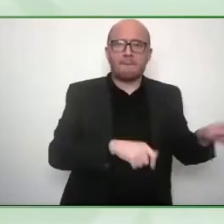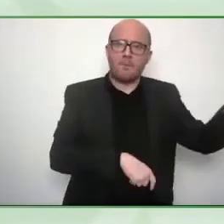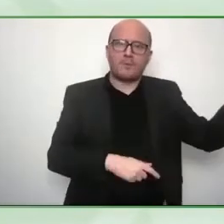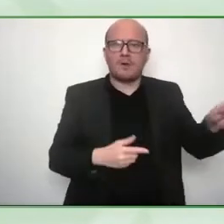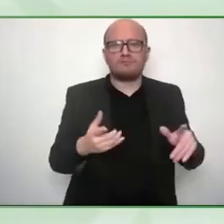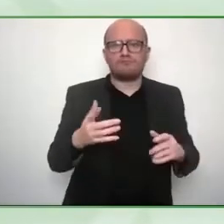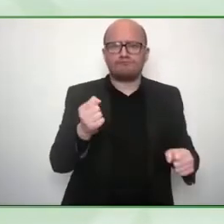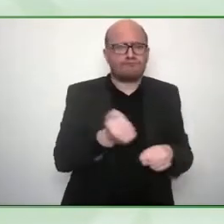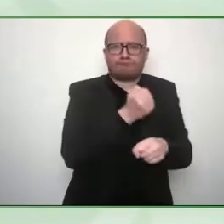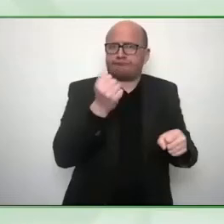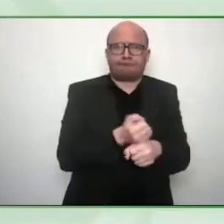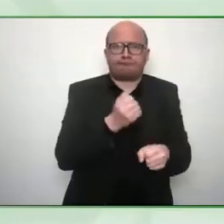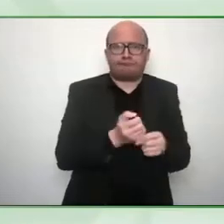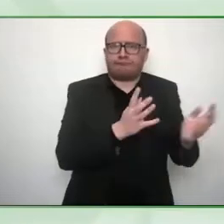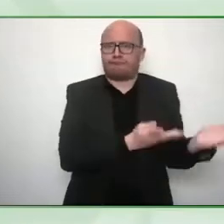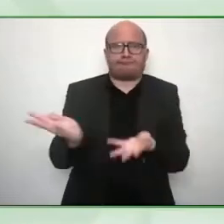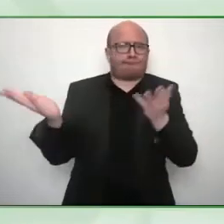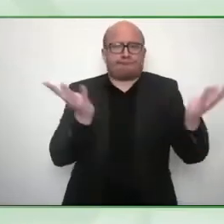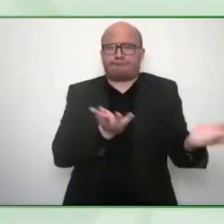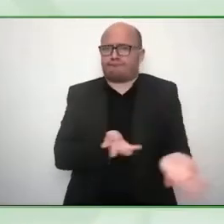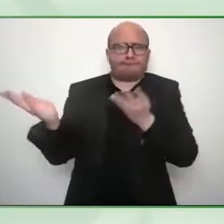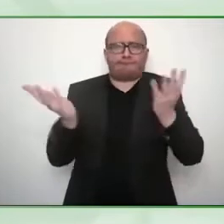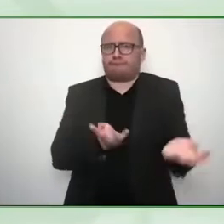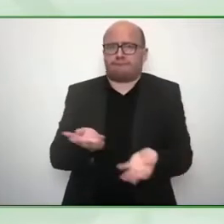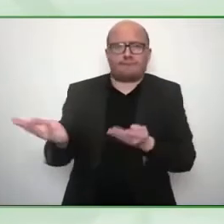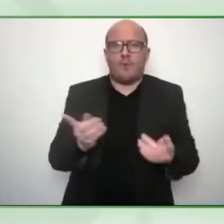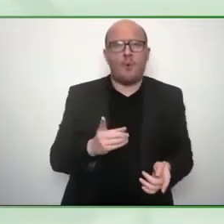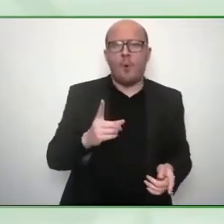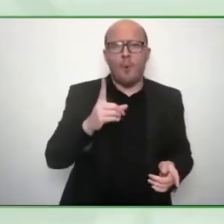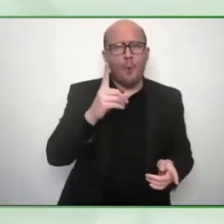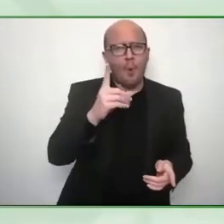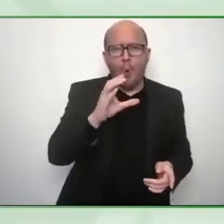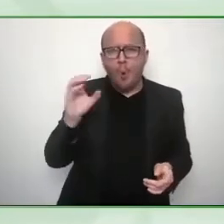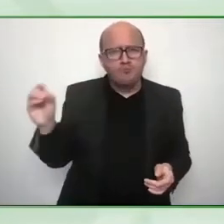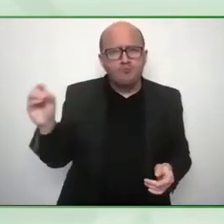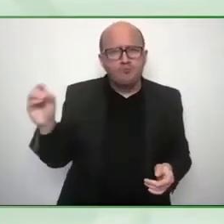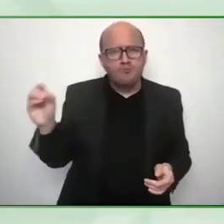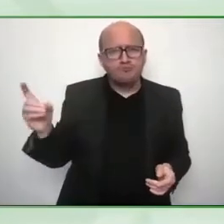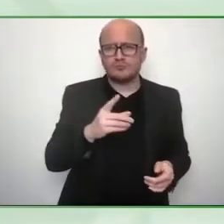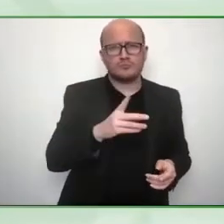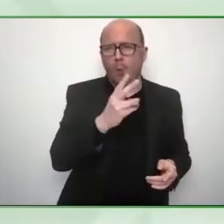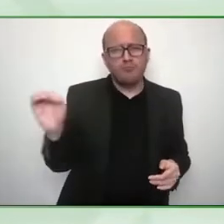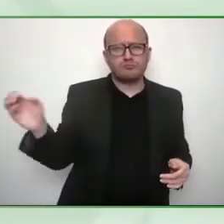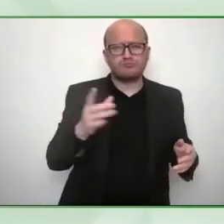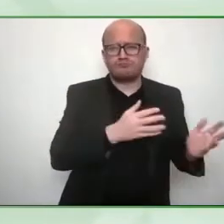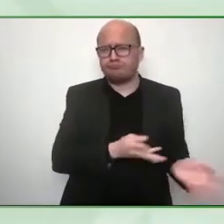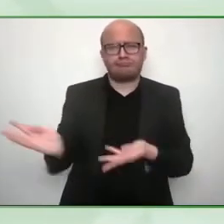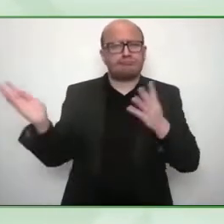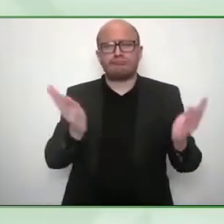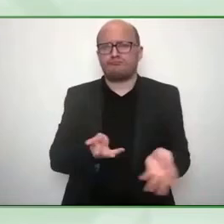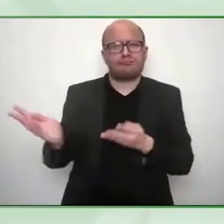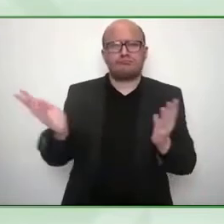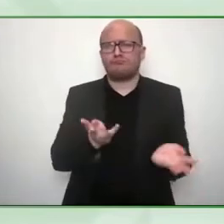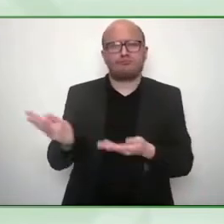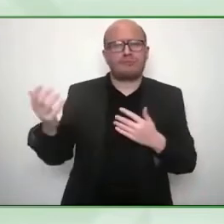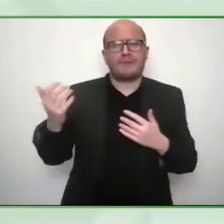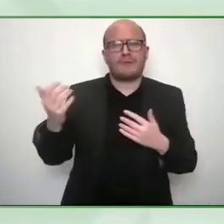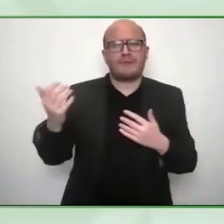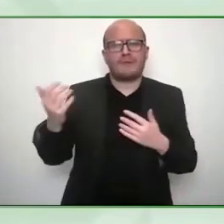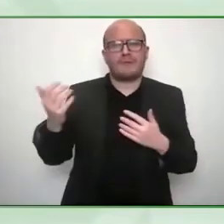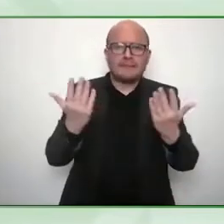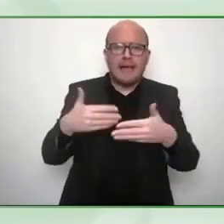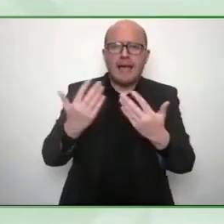of earpieces per day you just jumped over my next question because i was wondering are you a technologist or are you an